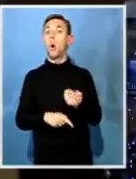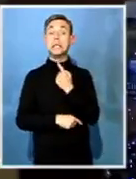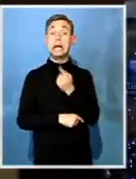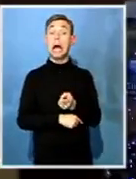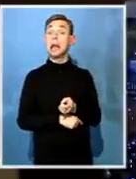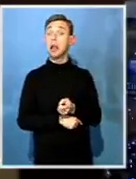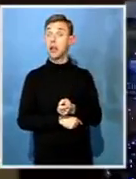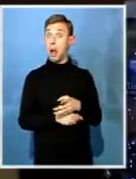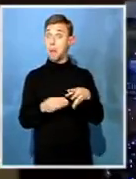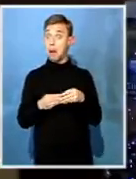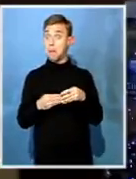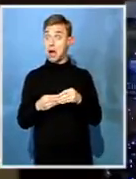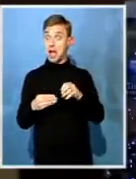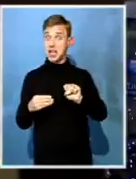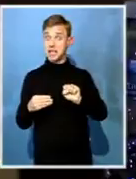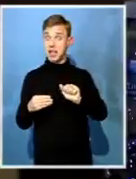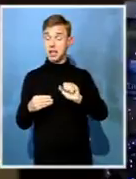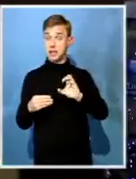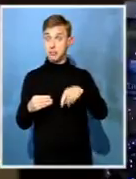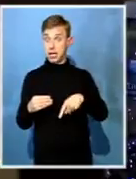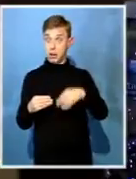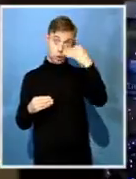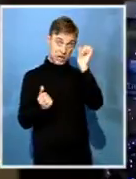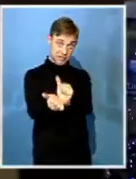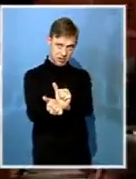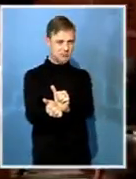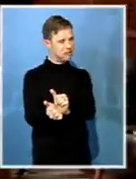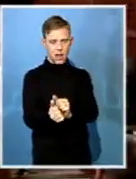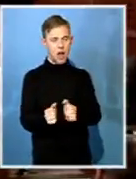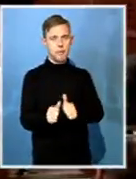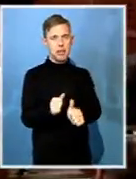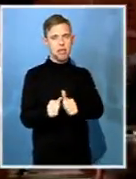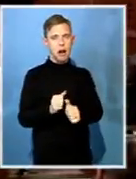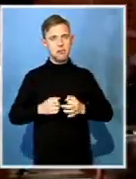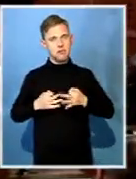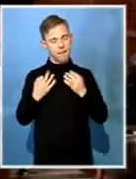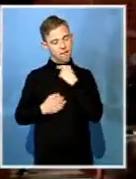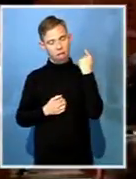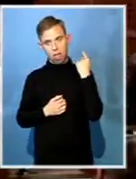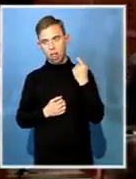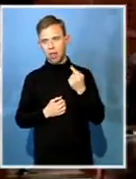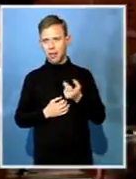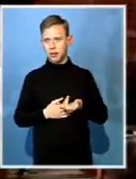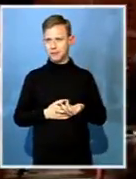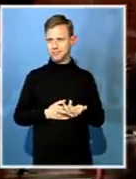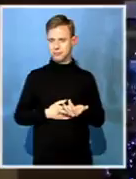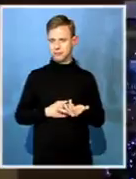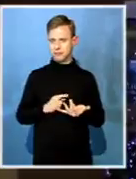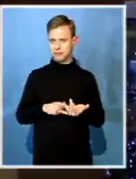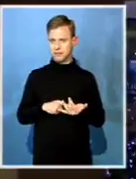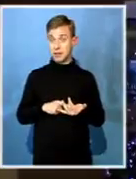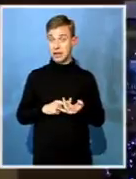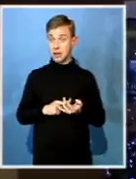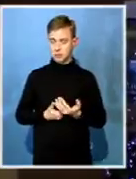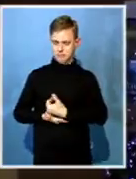Rather commit suicide, they'll betray your corporate. I'm told that the document